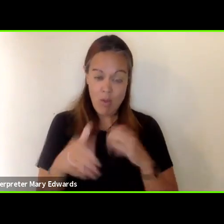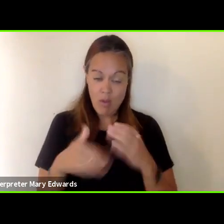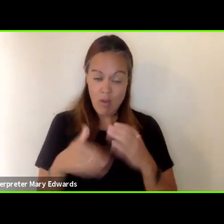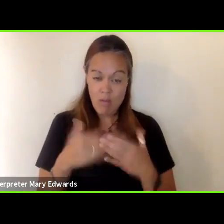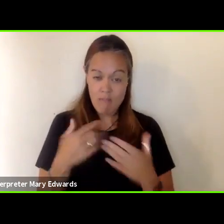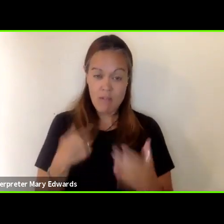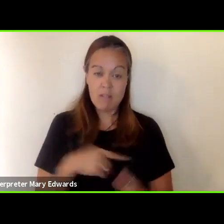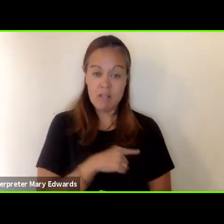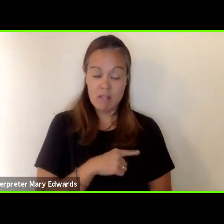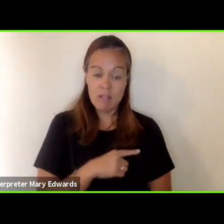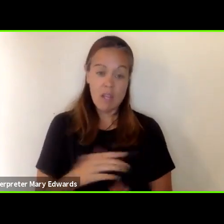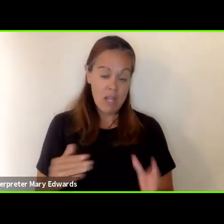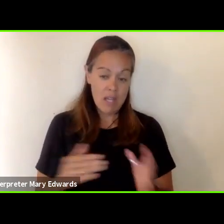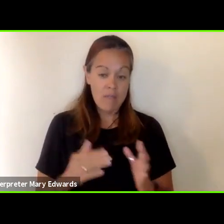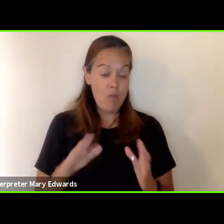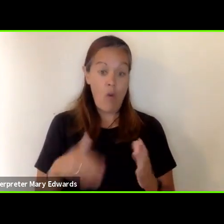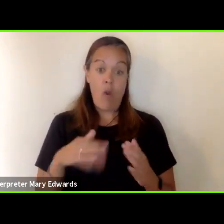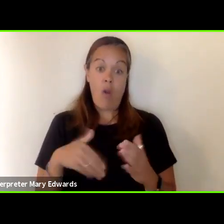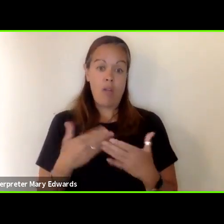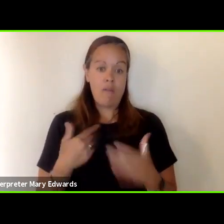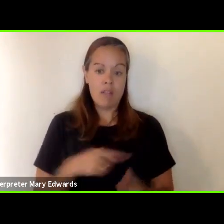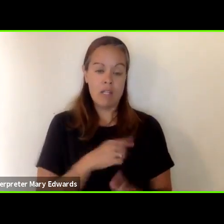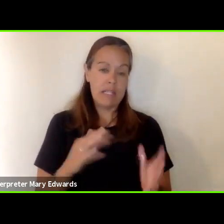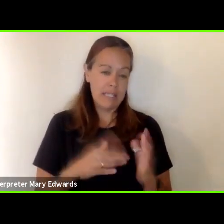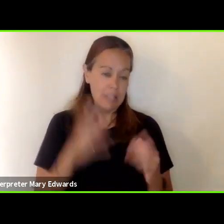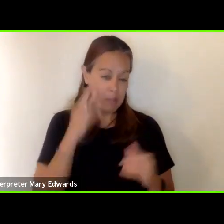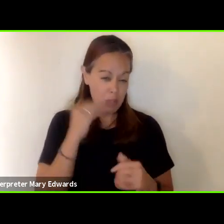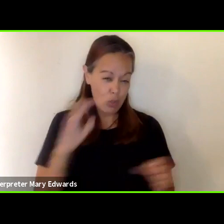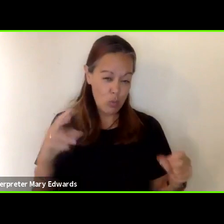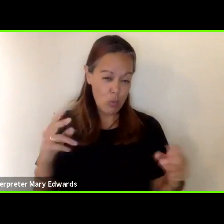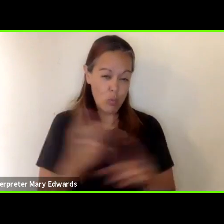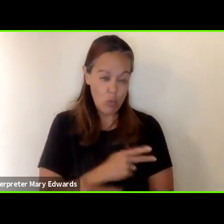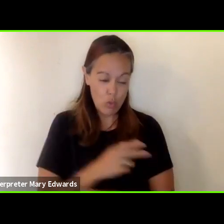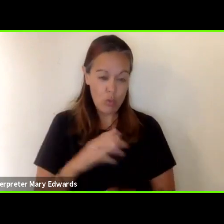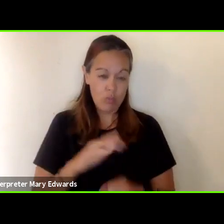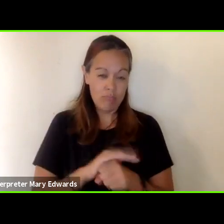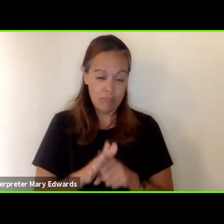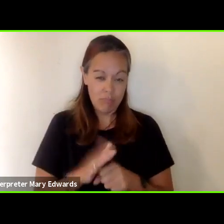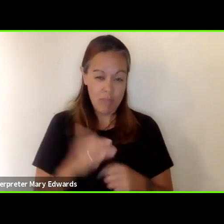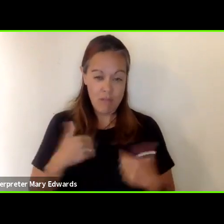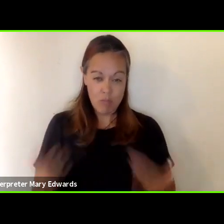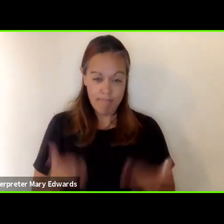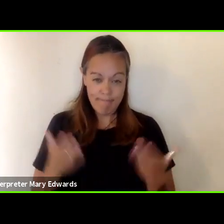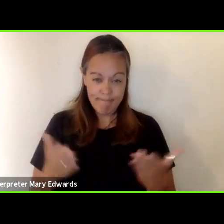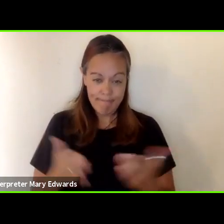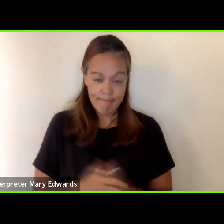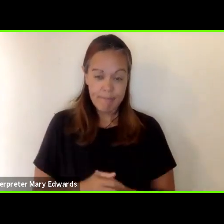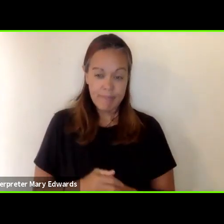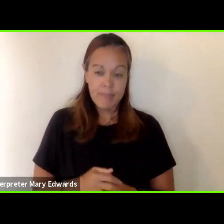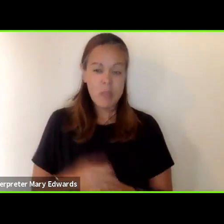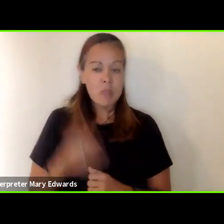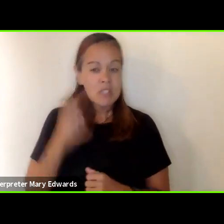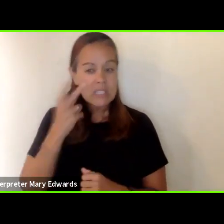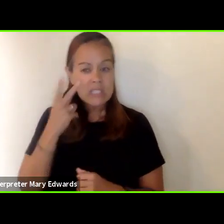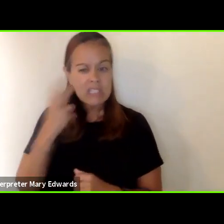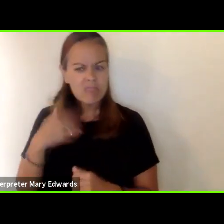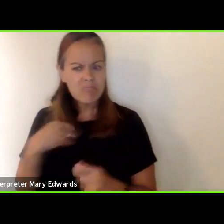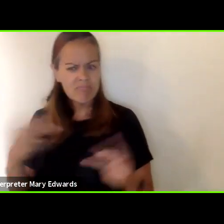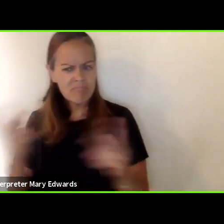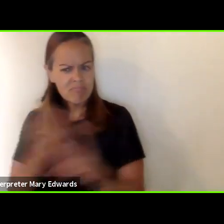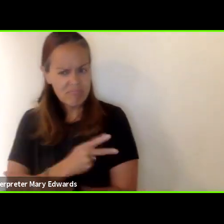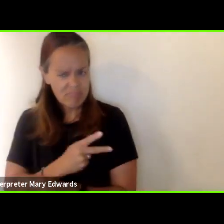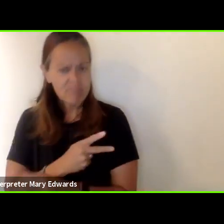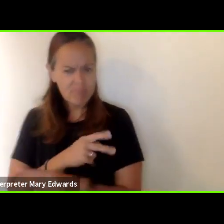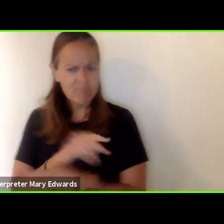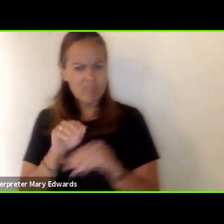against for all of us against experiencing the worst that the covid virus has to offer and we're seeing some of the very worst outcomes with